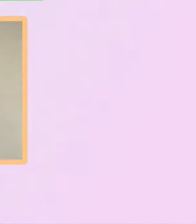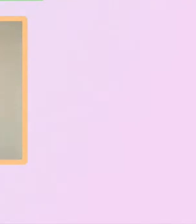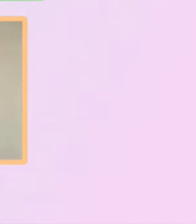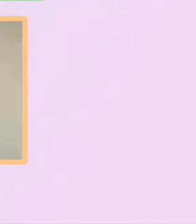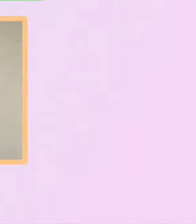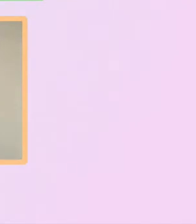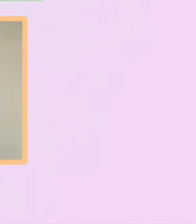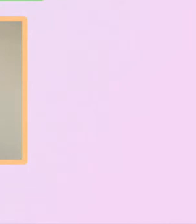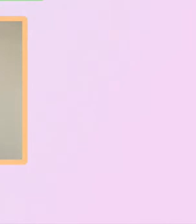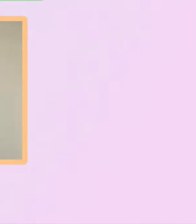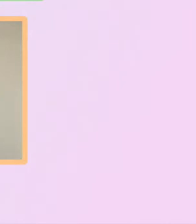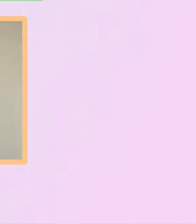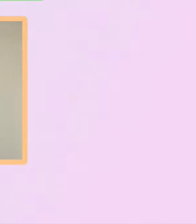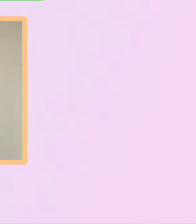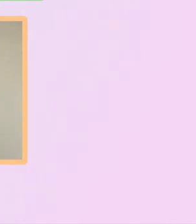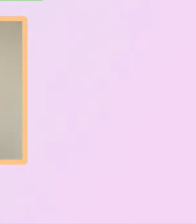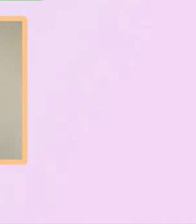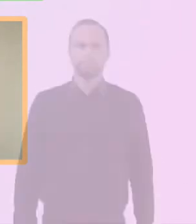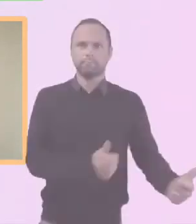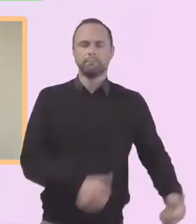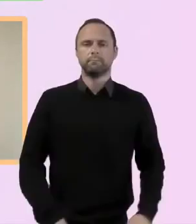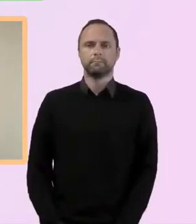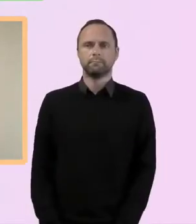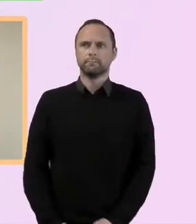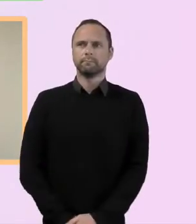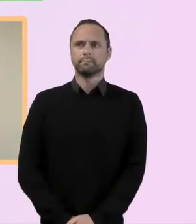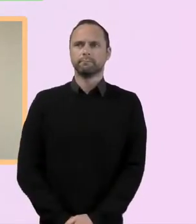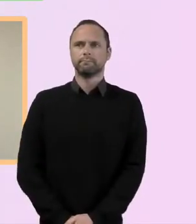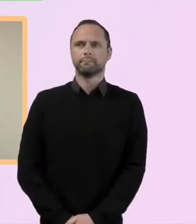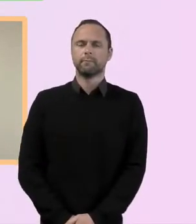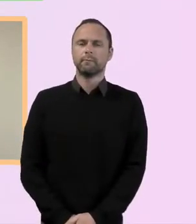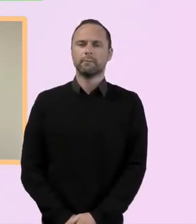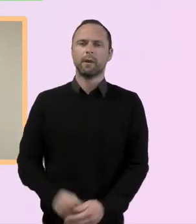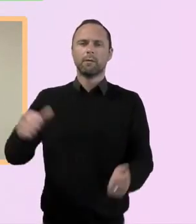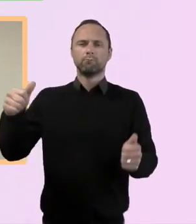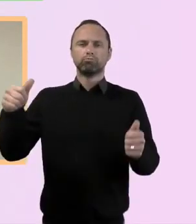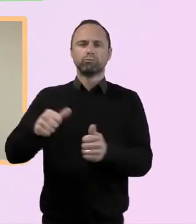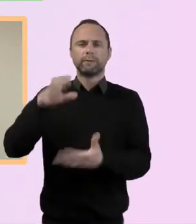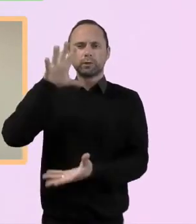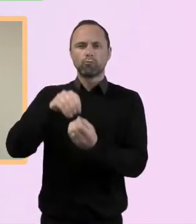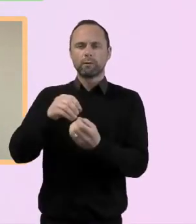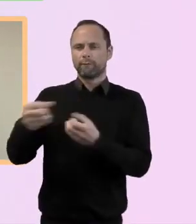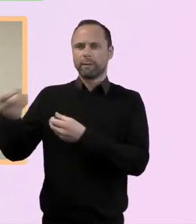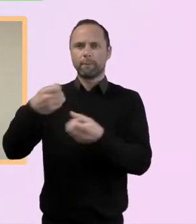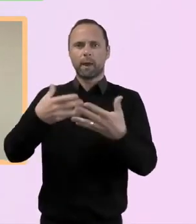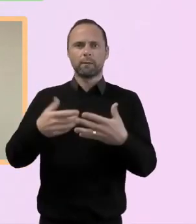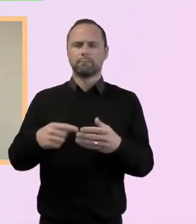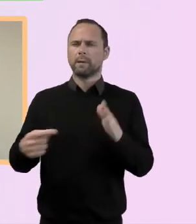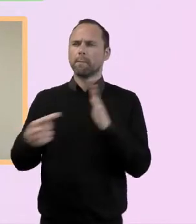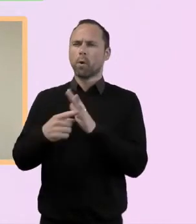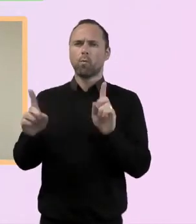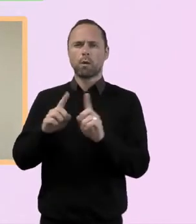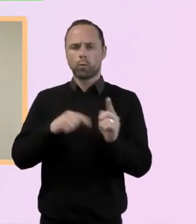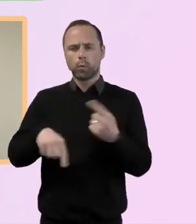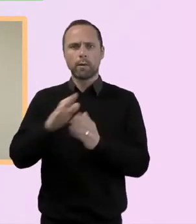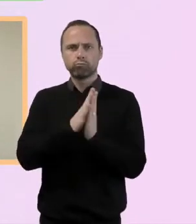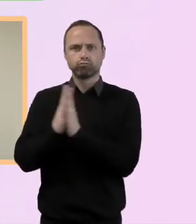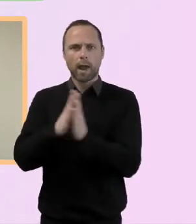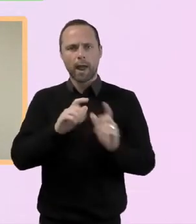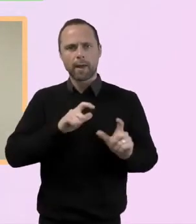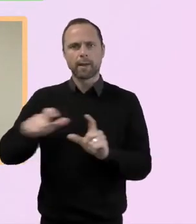Prayer, being a prophetic voice. He's in the most unexpected